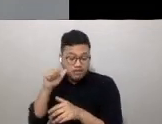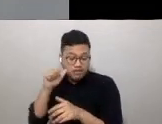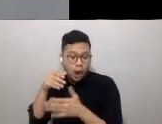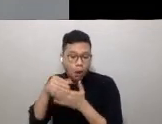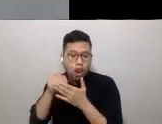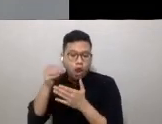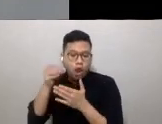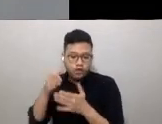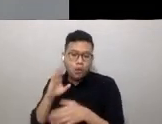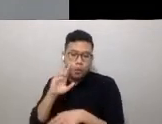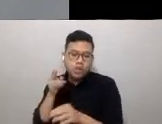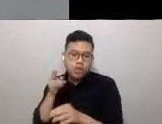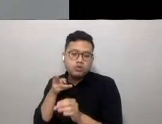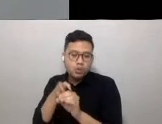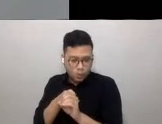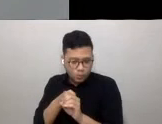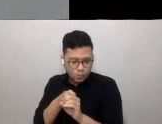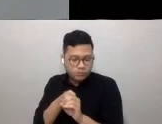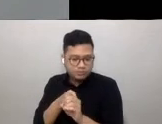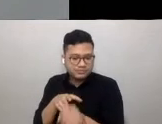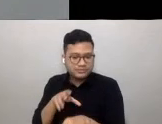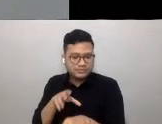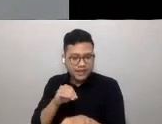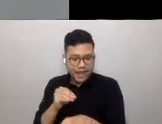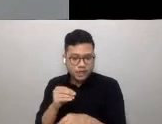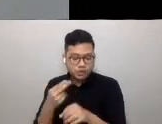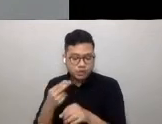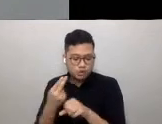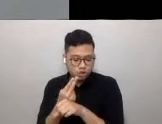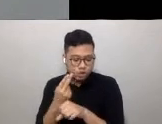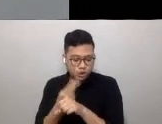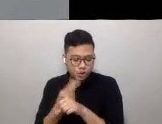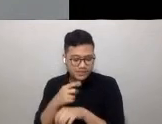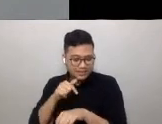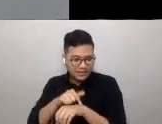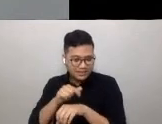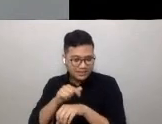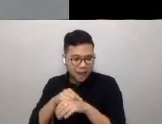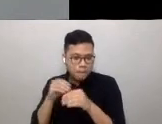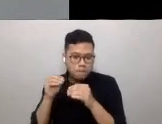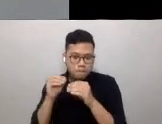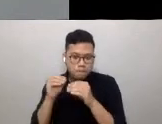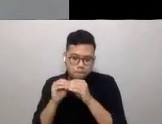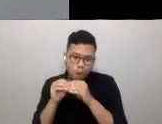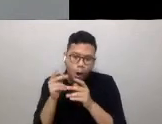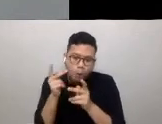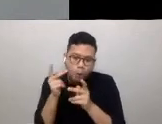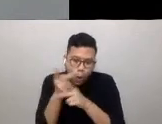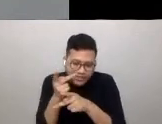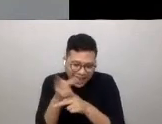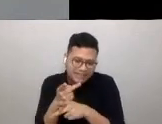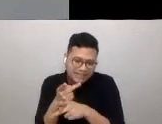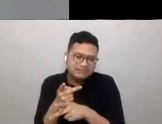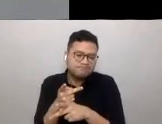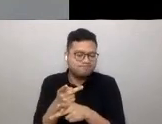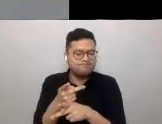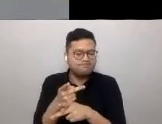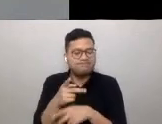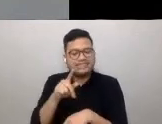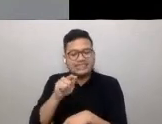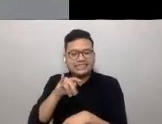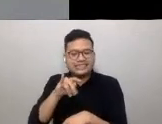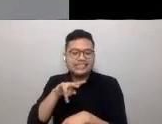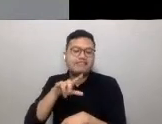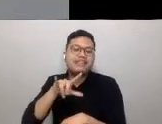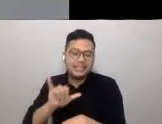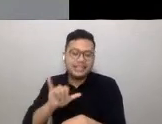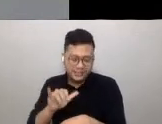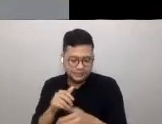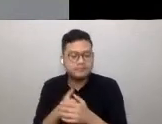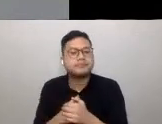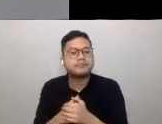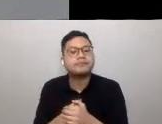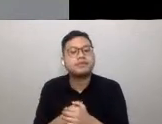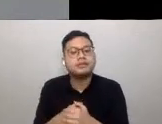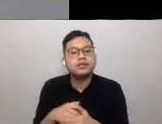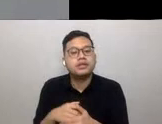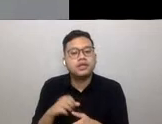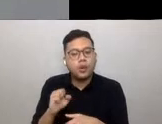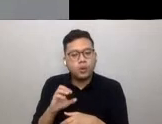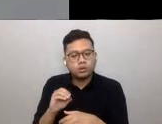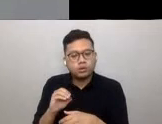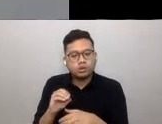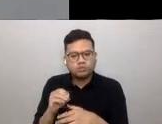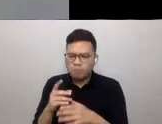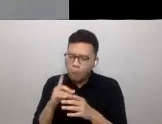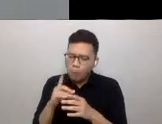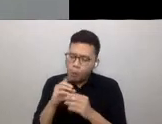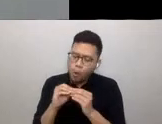recession, and using their time productively by upskilling. It would therefore seem imperative that lifelong learning